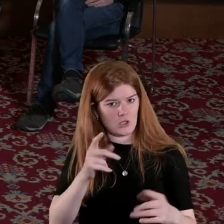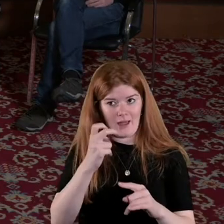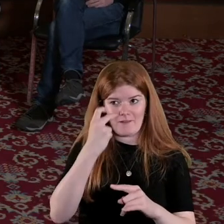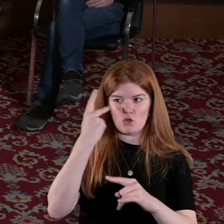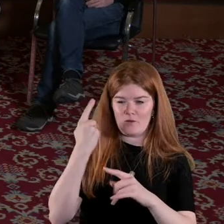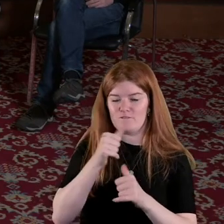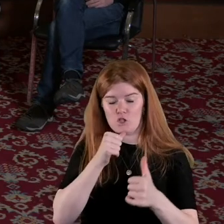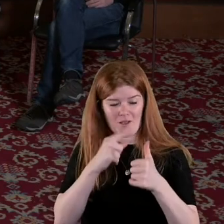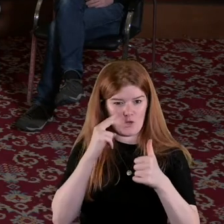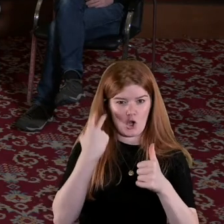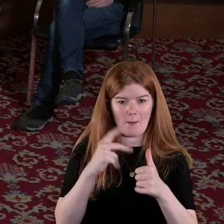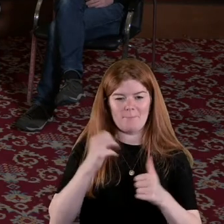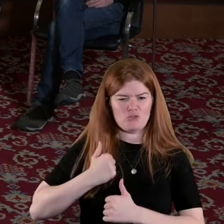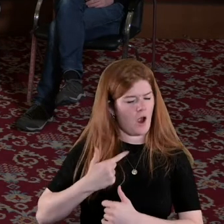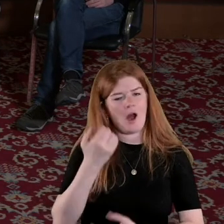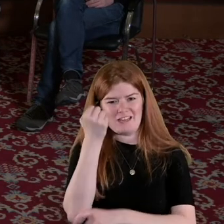military first it's heroic